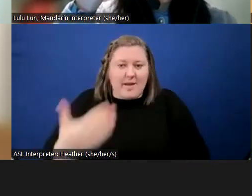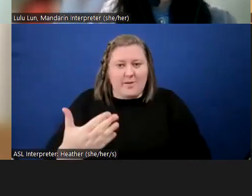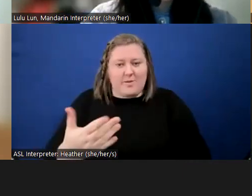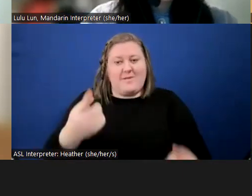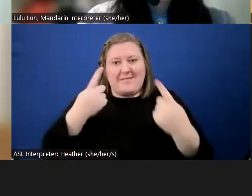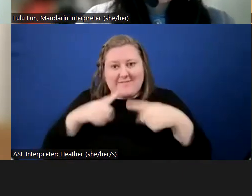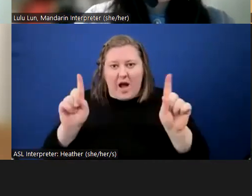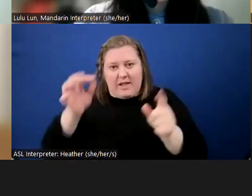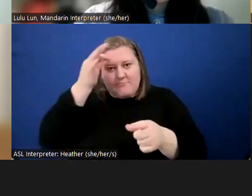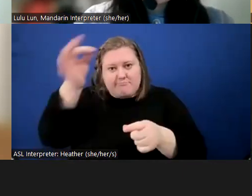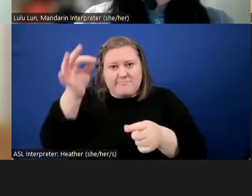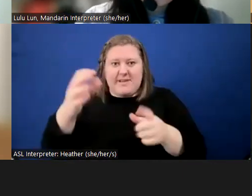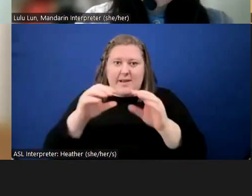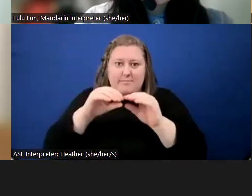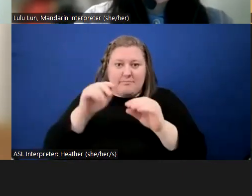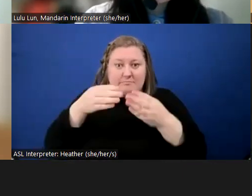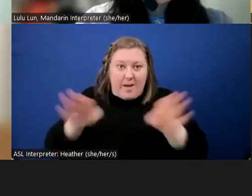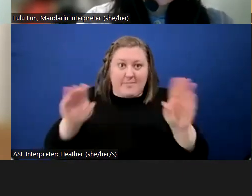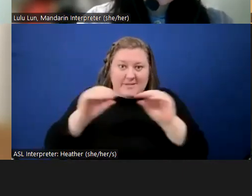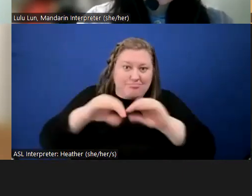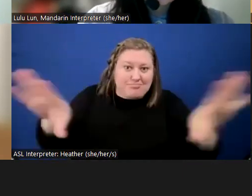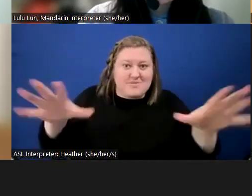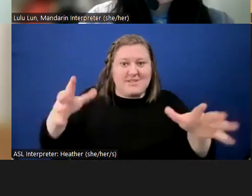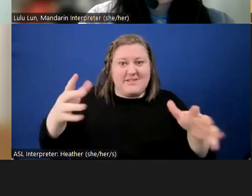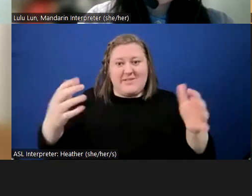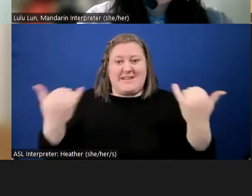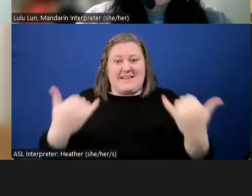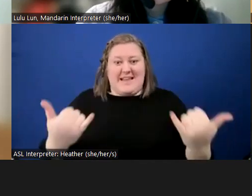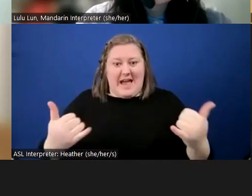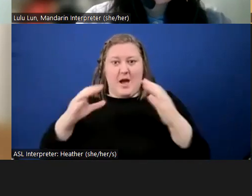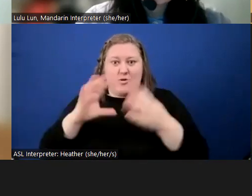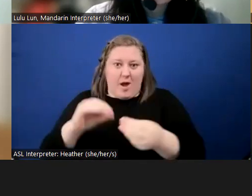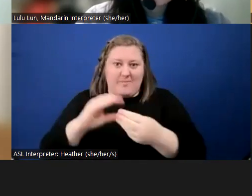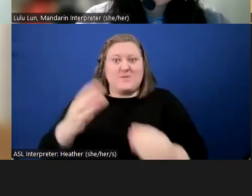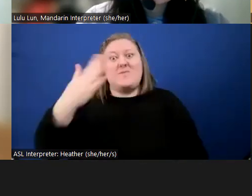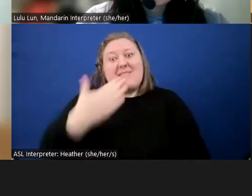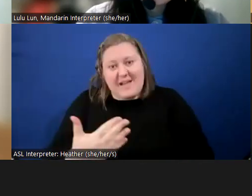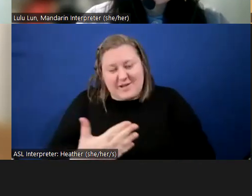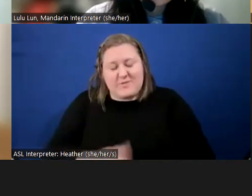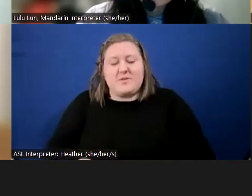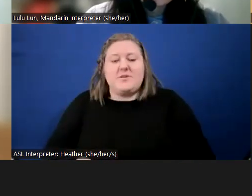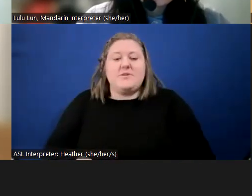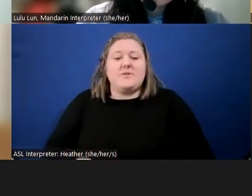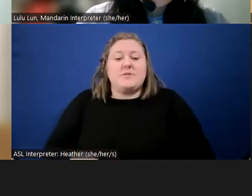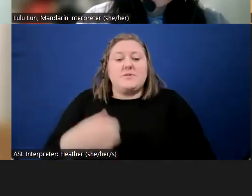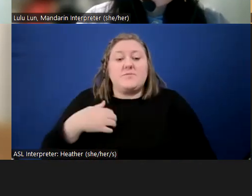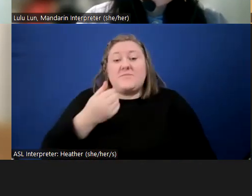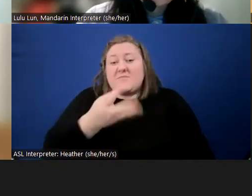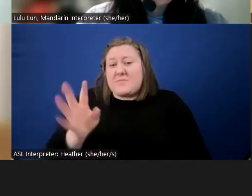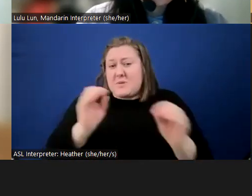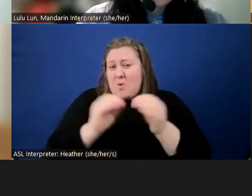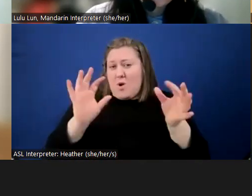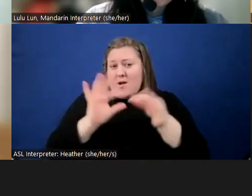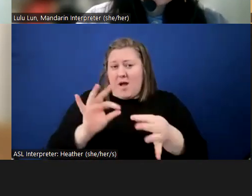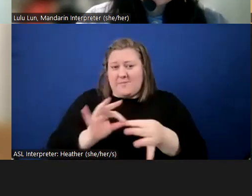the finish line and out to the public for comments. Thank you. Thank you. Thank you. A couple of comments tonight. I will